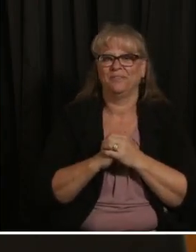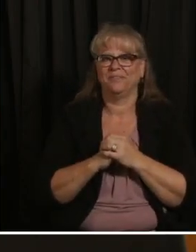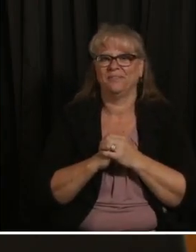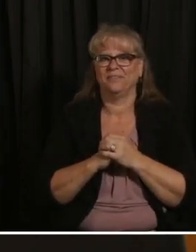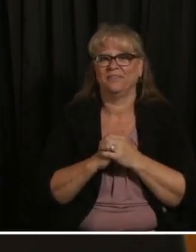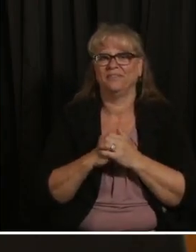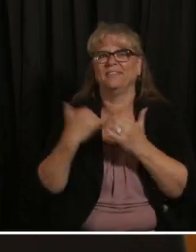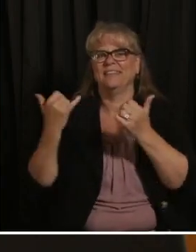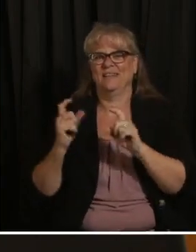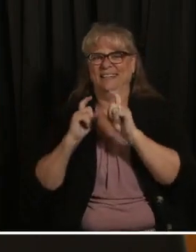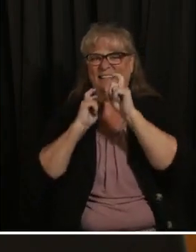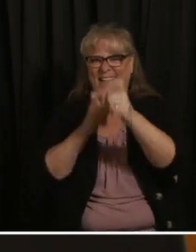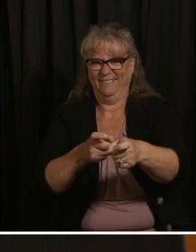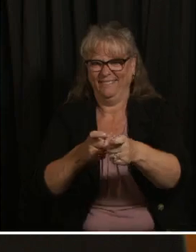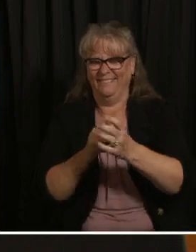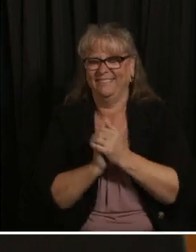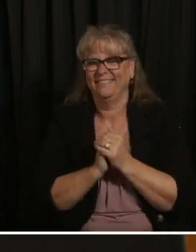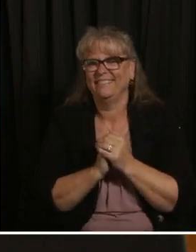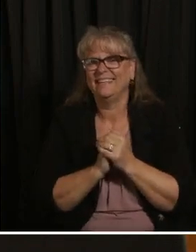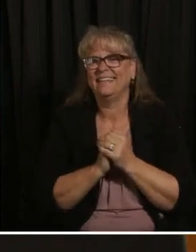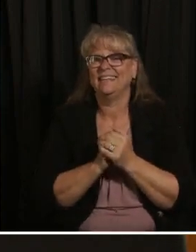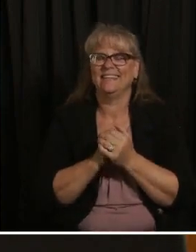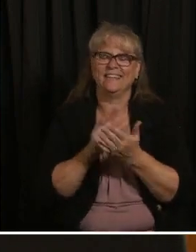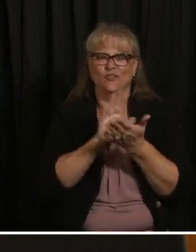Levi Levi the other side here we go